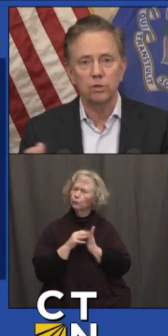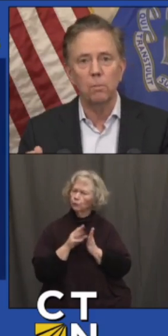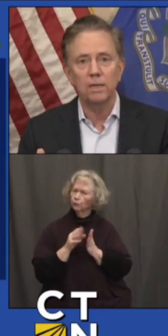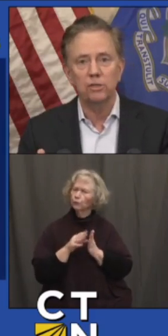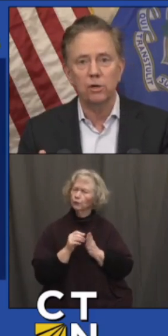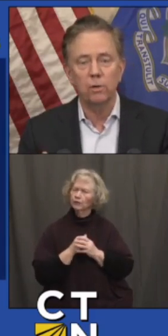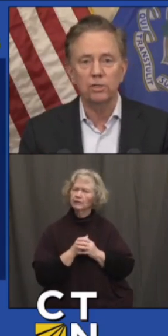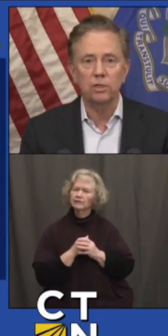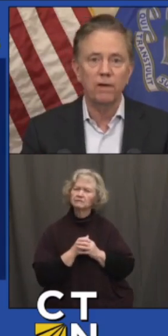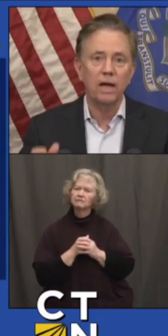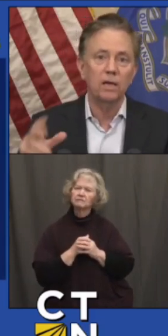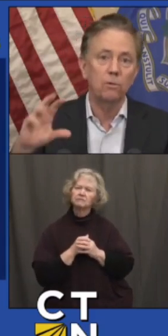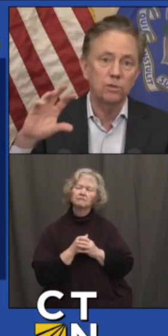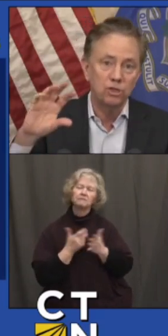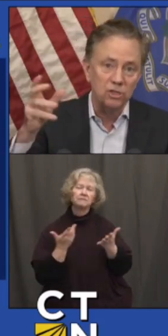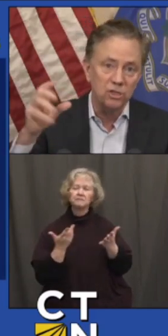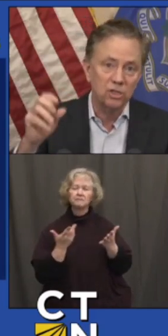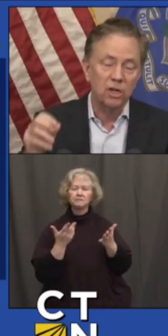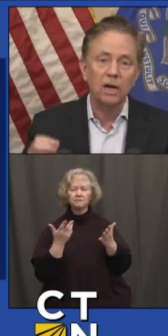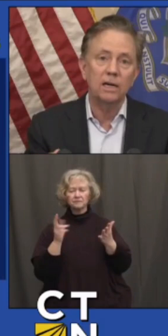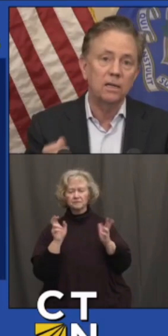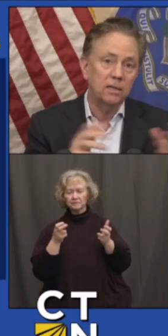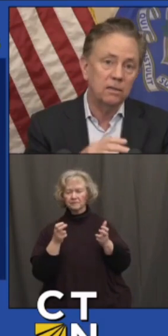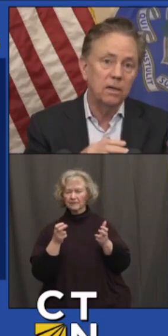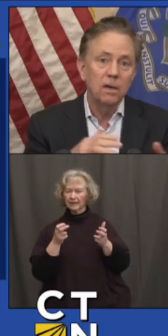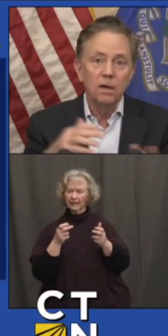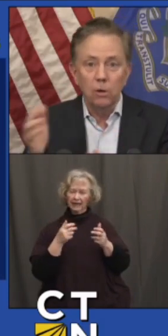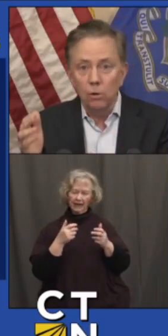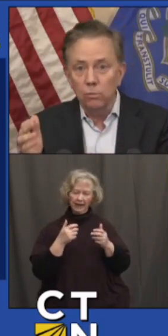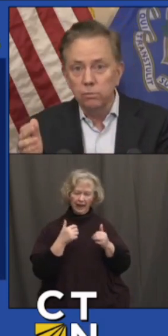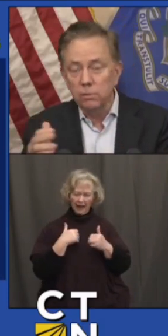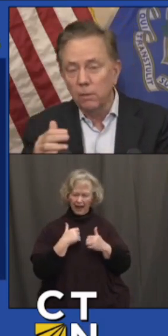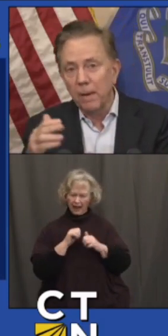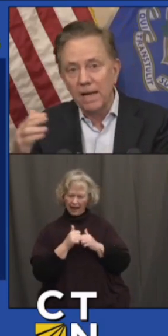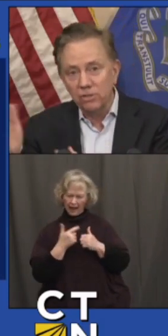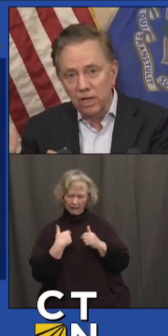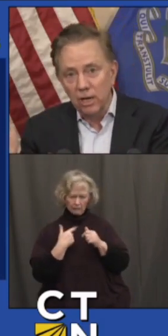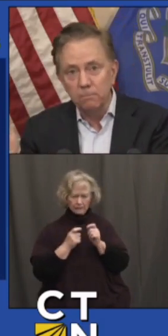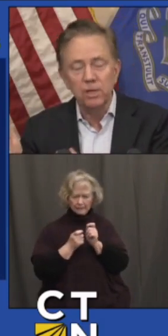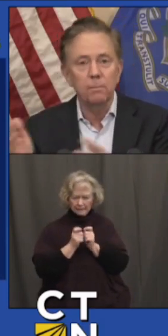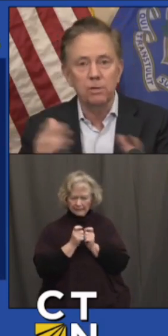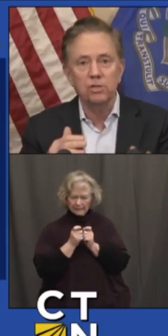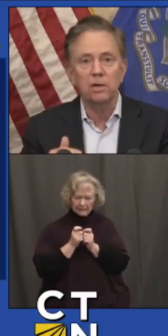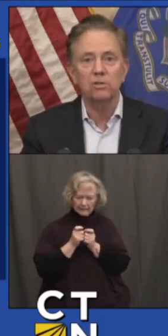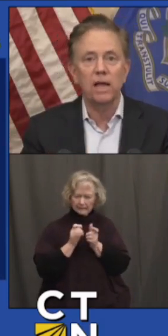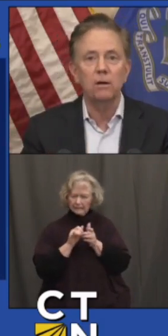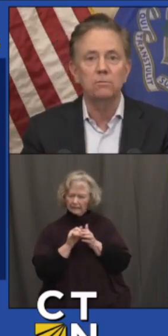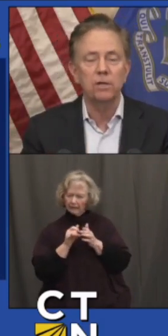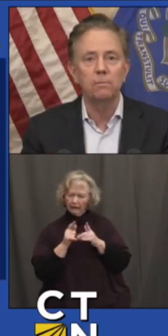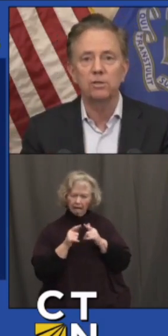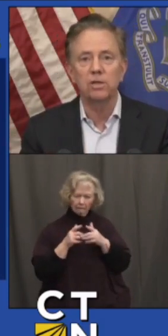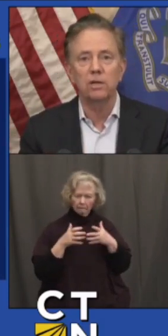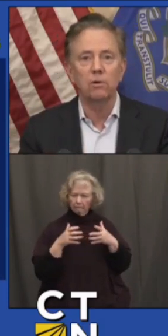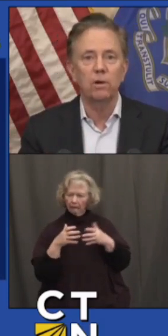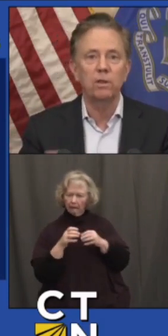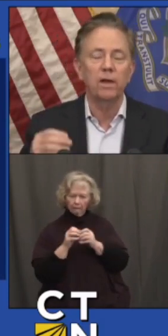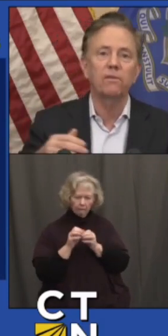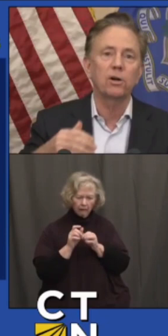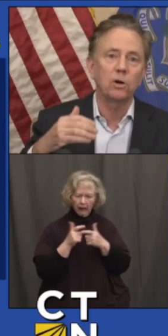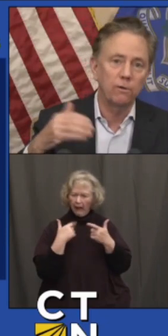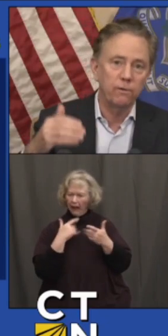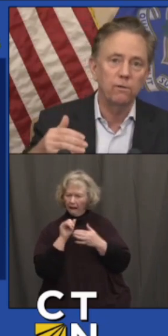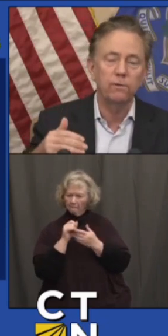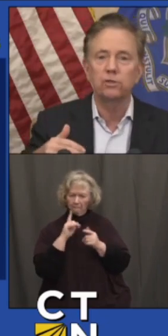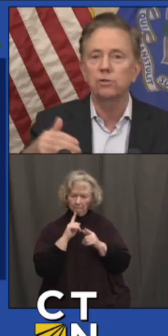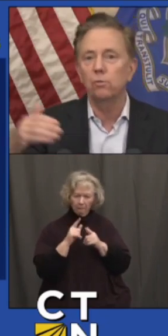so much a question of how you adjust the dial and go capacity up 10 percent or down 10 percent, whether you